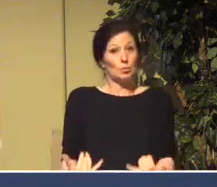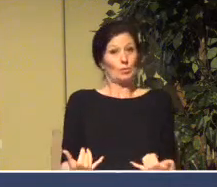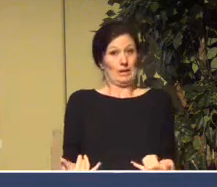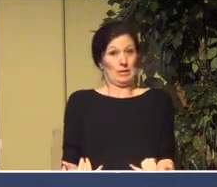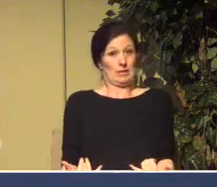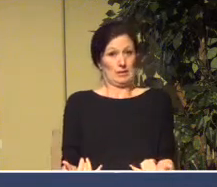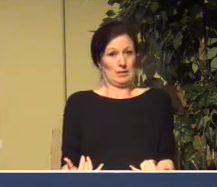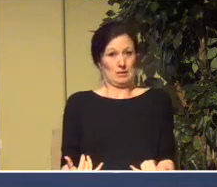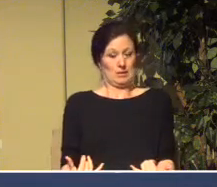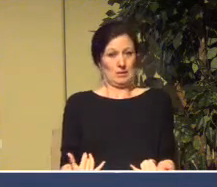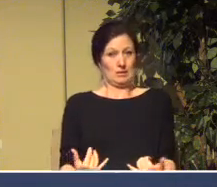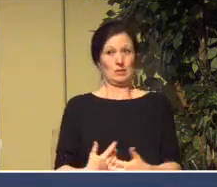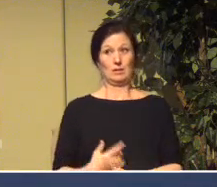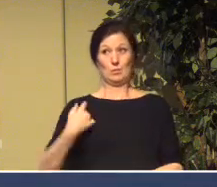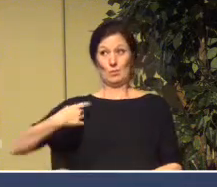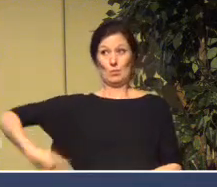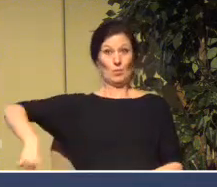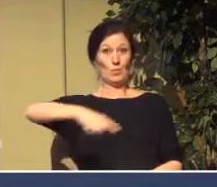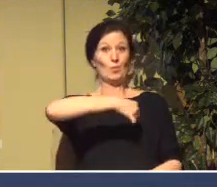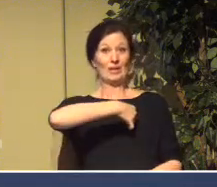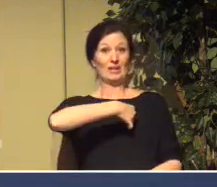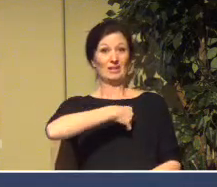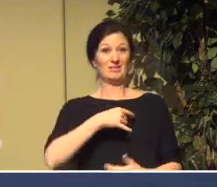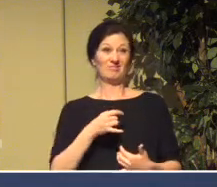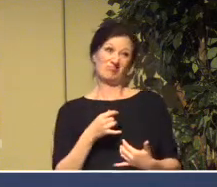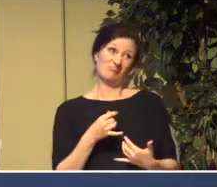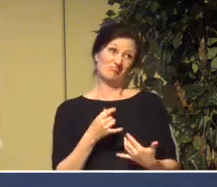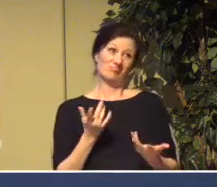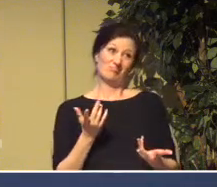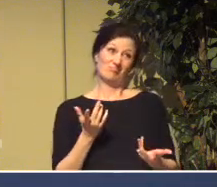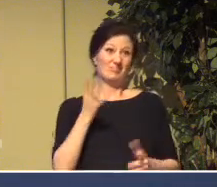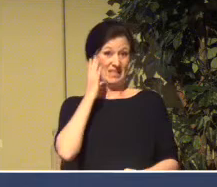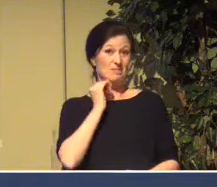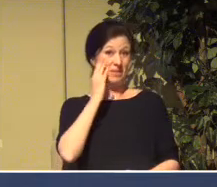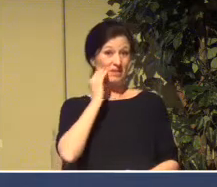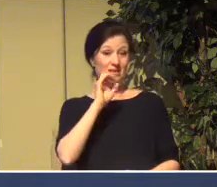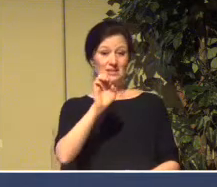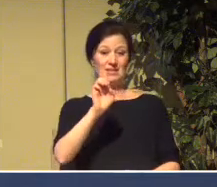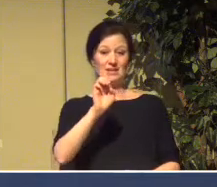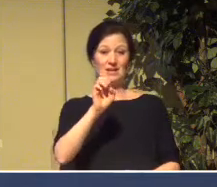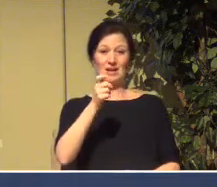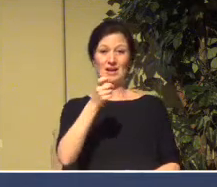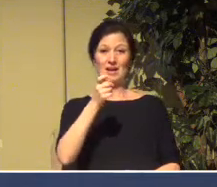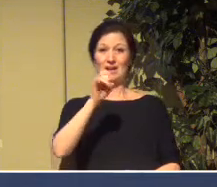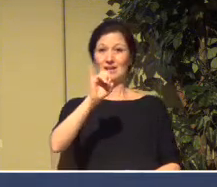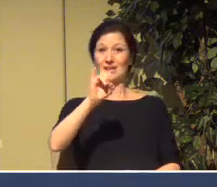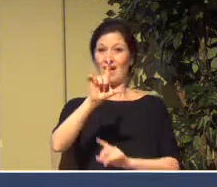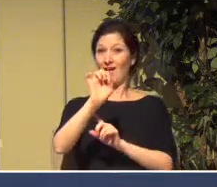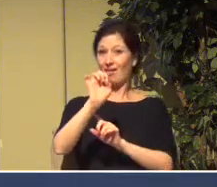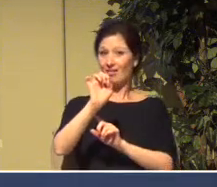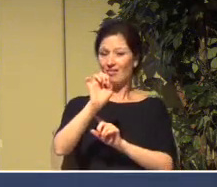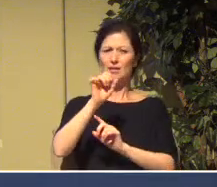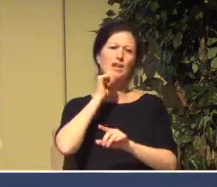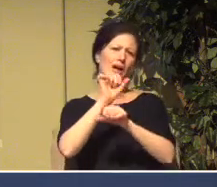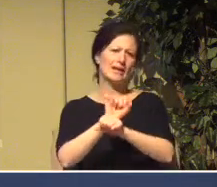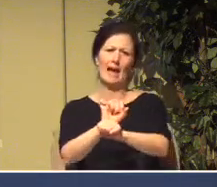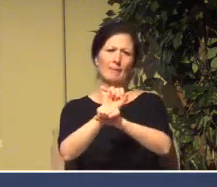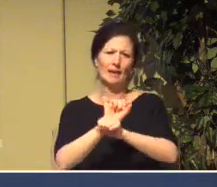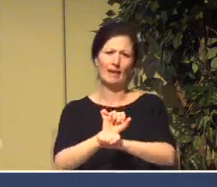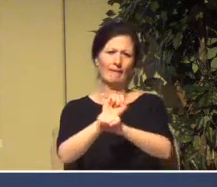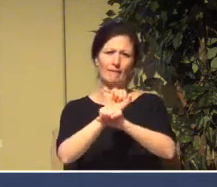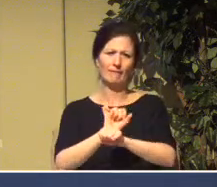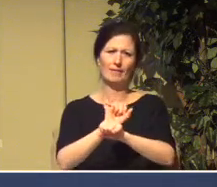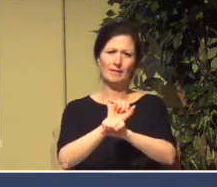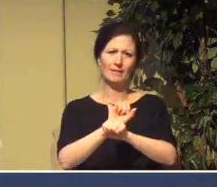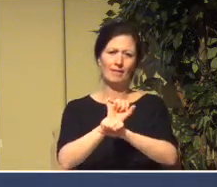Today, we are in a form of exile, too. We haven't been taken captive and dragged off somewhere